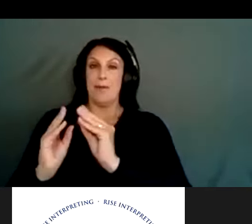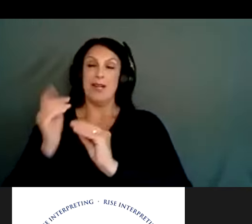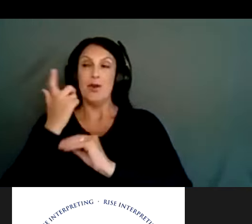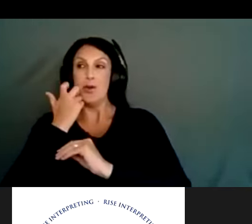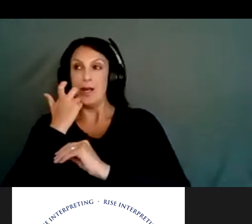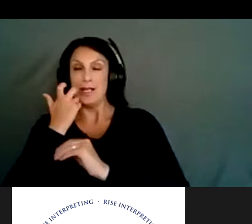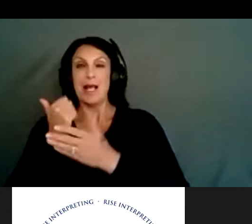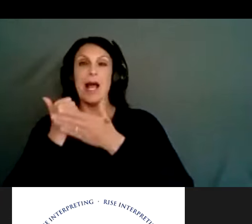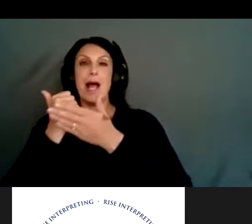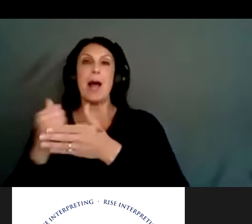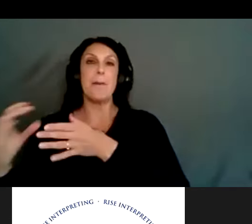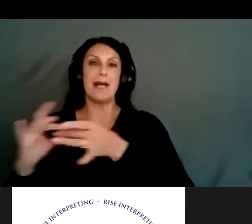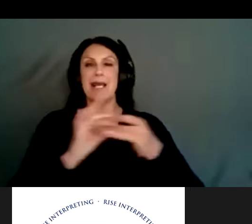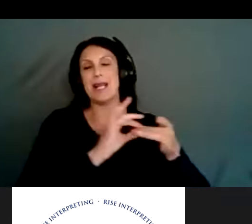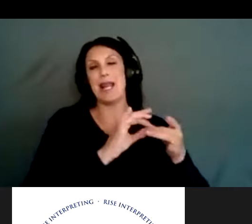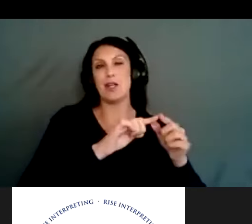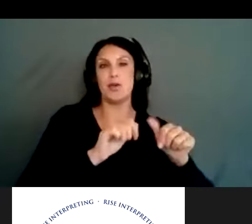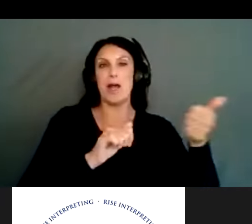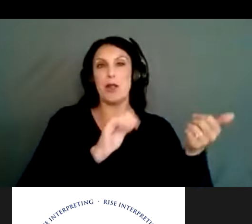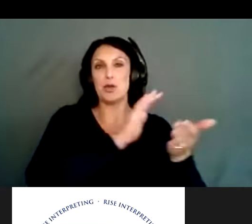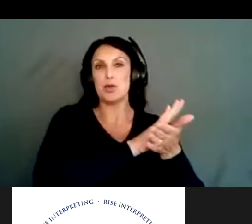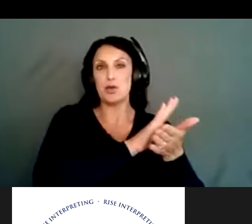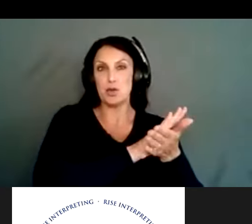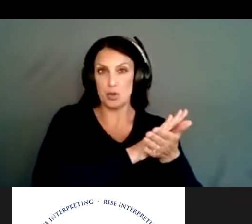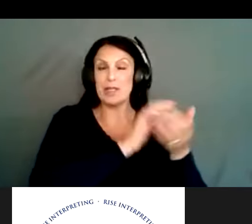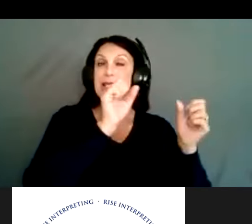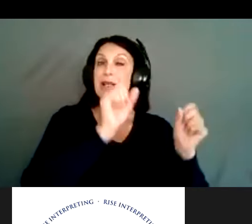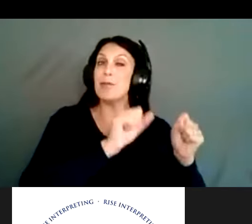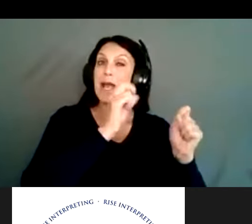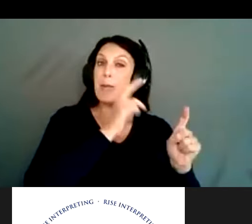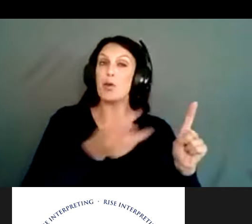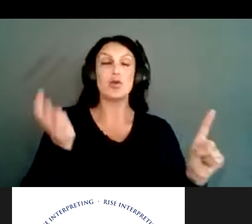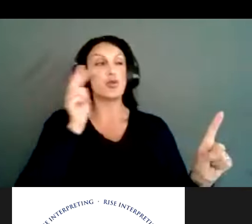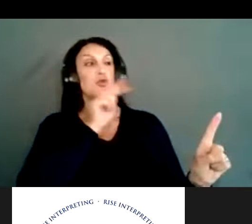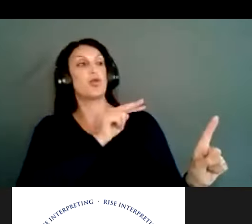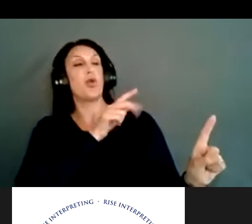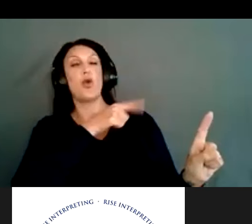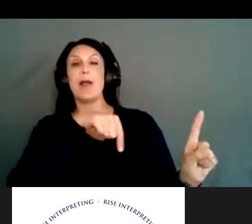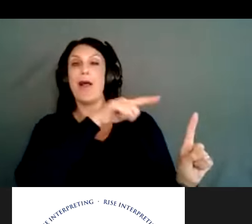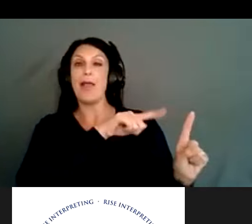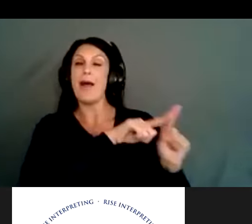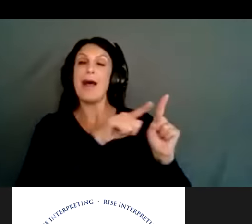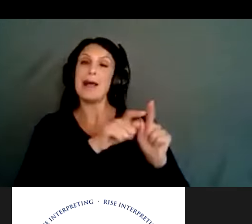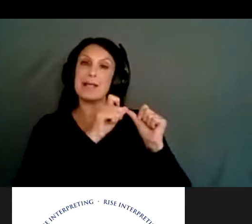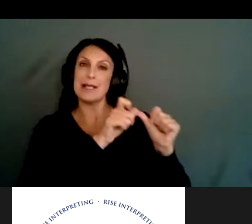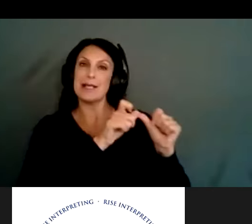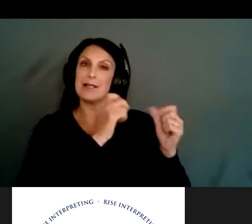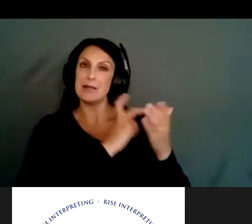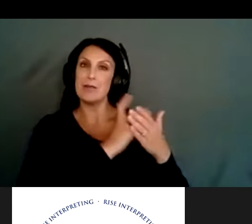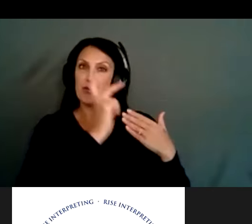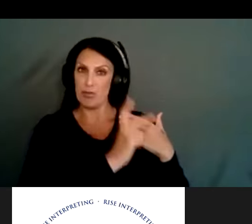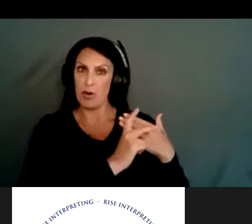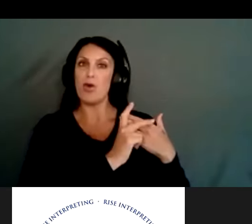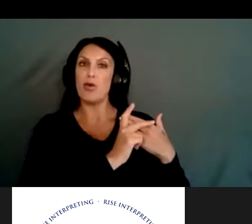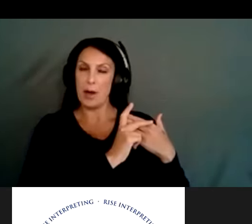is also connect them to other school sites to be able to really look at starting that as a consistent program. Um, since we do